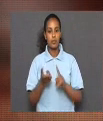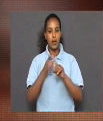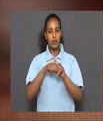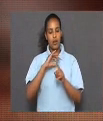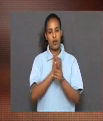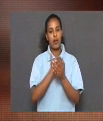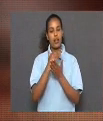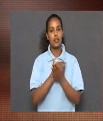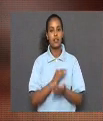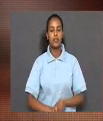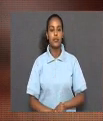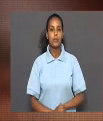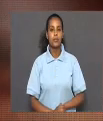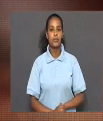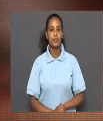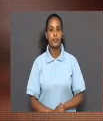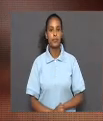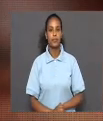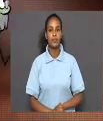Let's get back to our lesson.